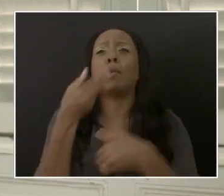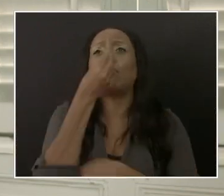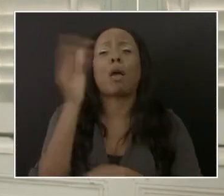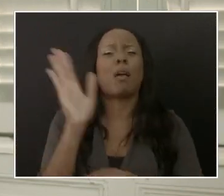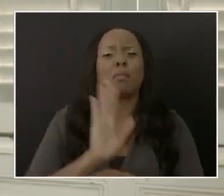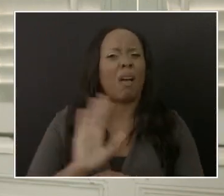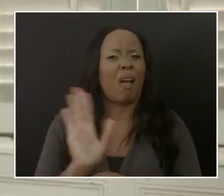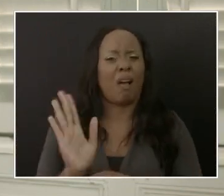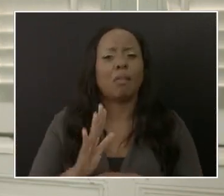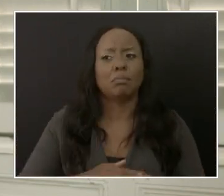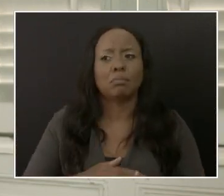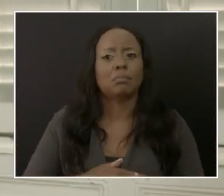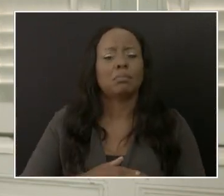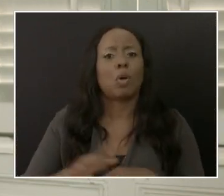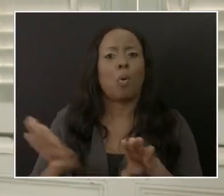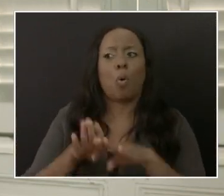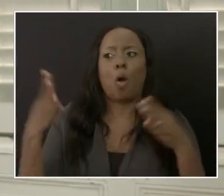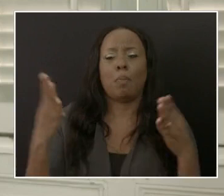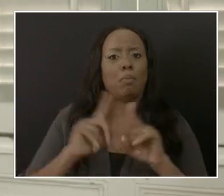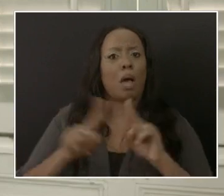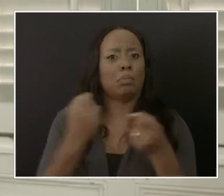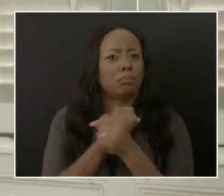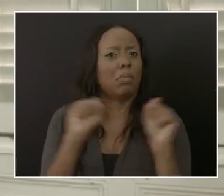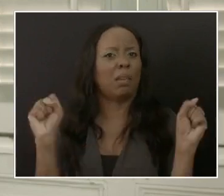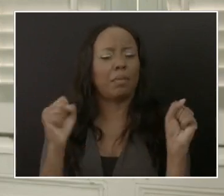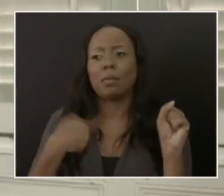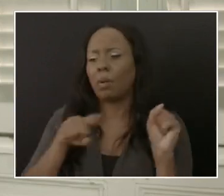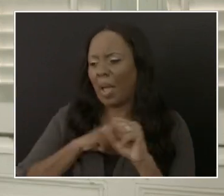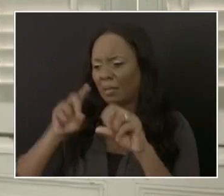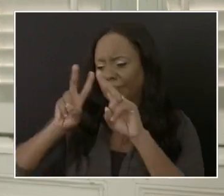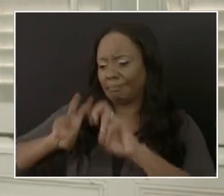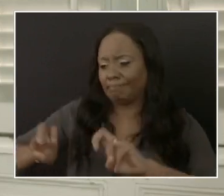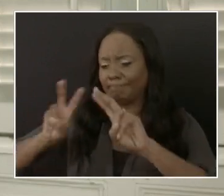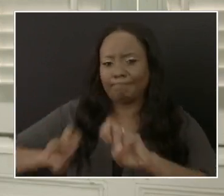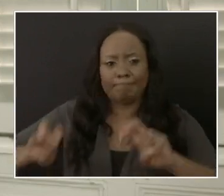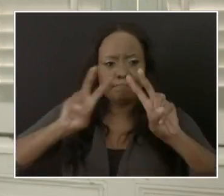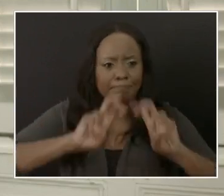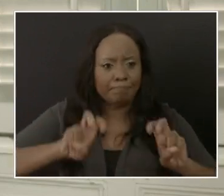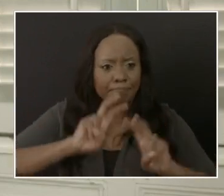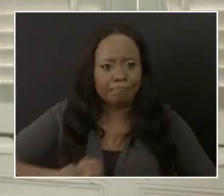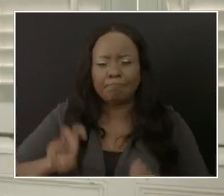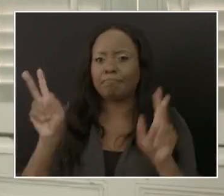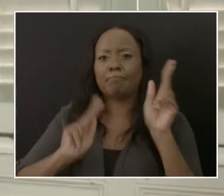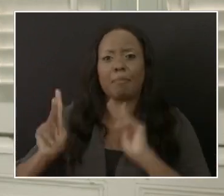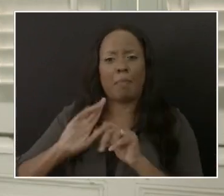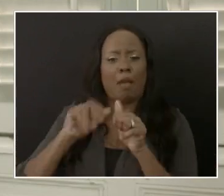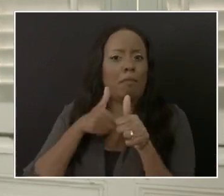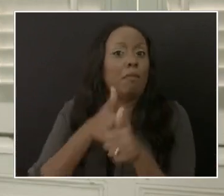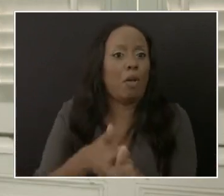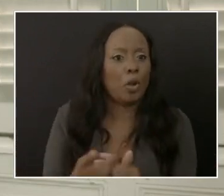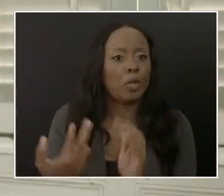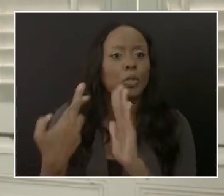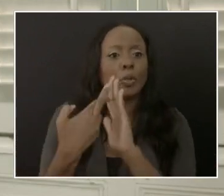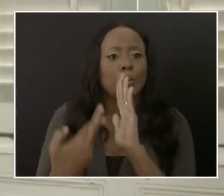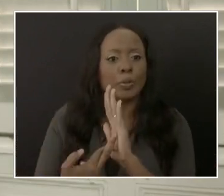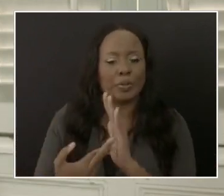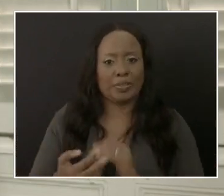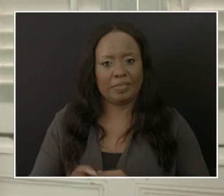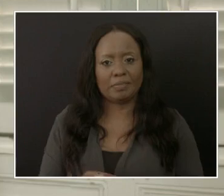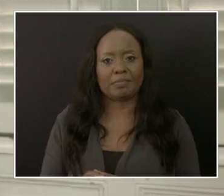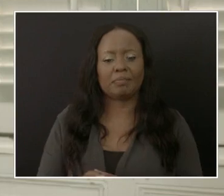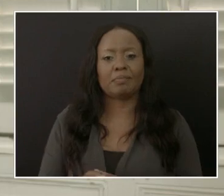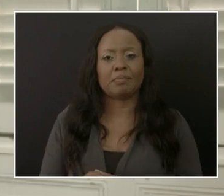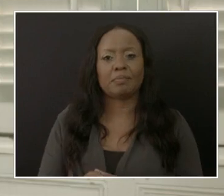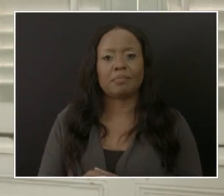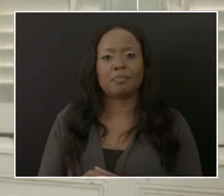investigations and we are finding a lot of come there there's still a lot of compliance. Let me say this